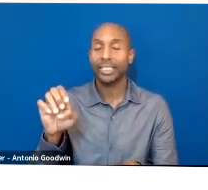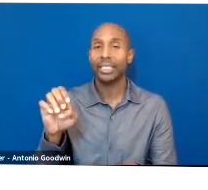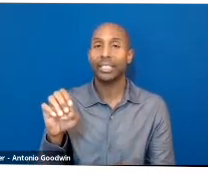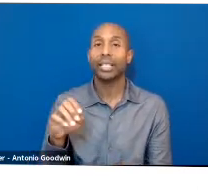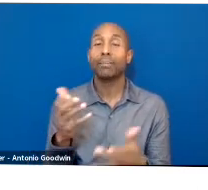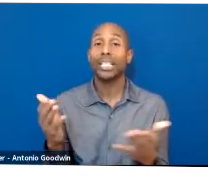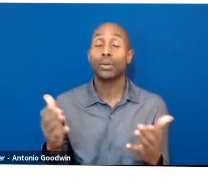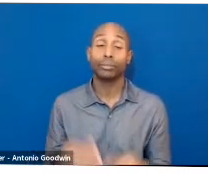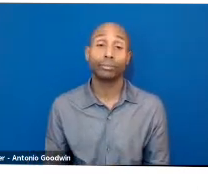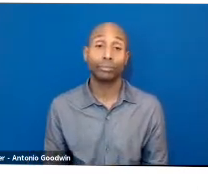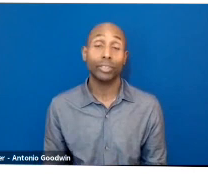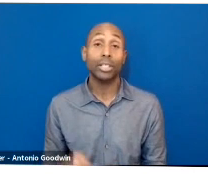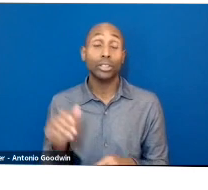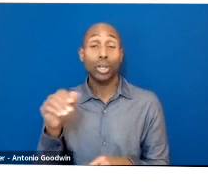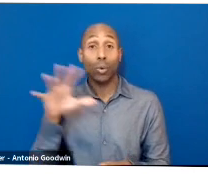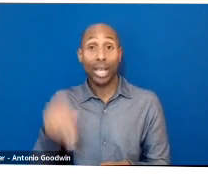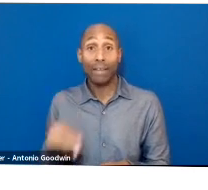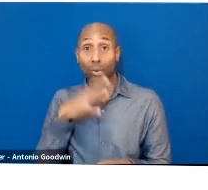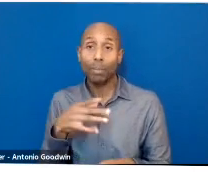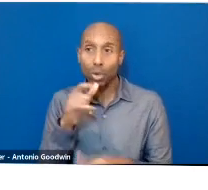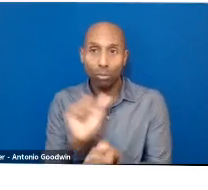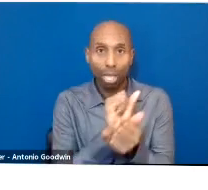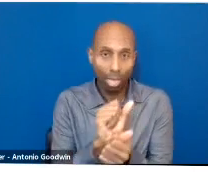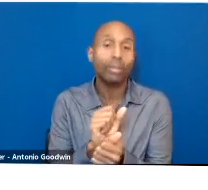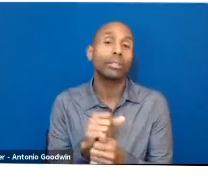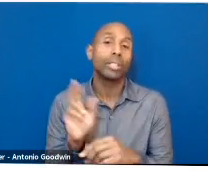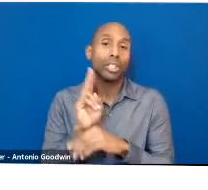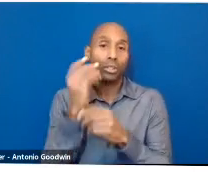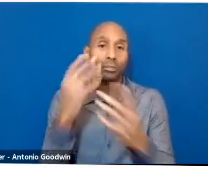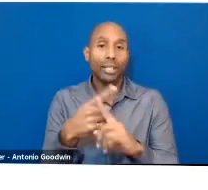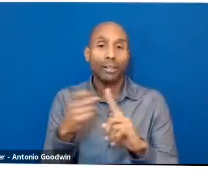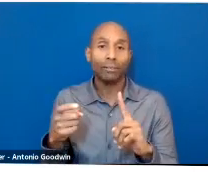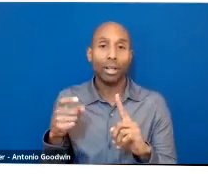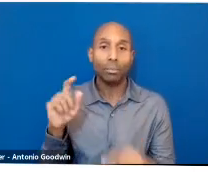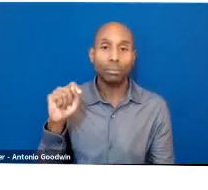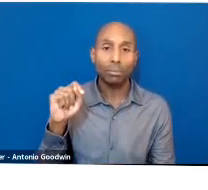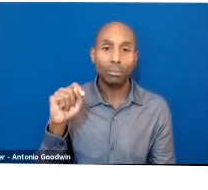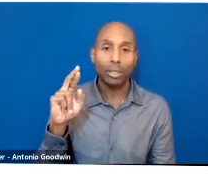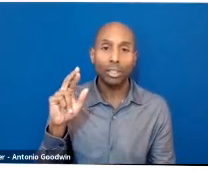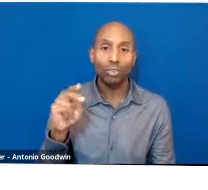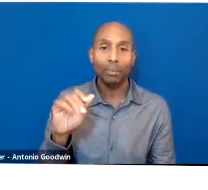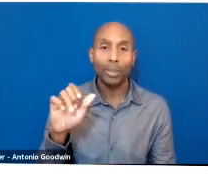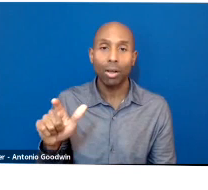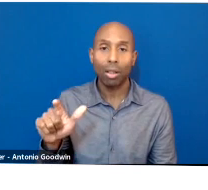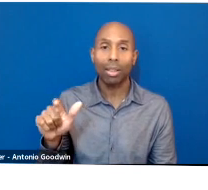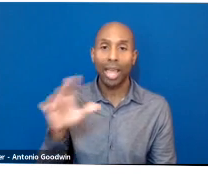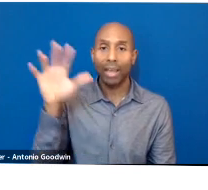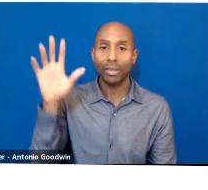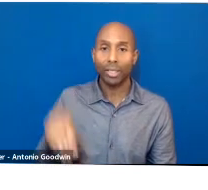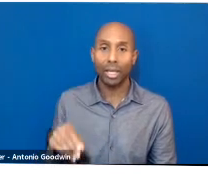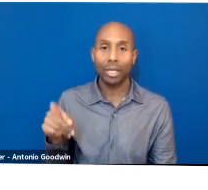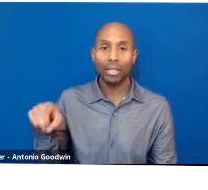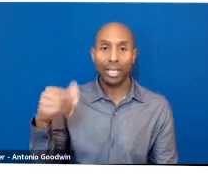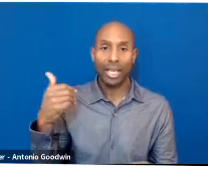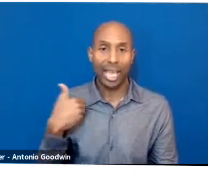knowledge from tropical Africa, where they made all kinds of cloth out of bark. So enslaved Africans were not at all